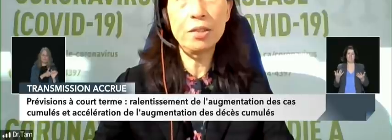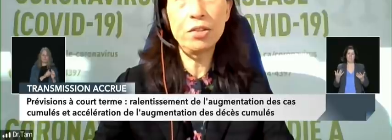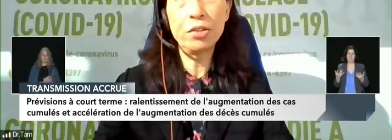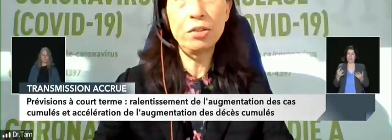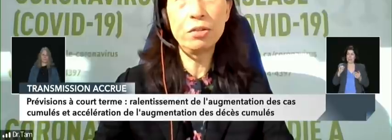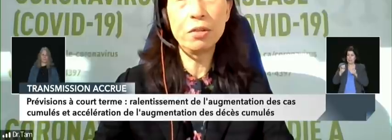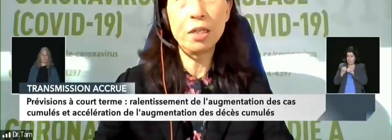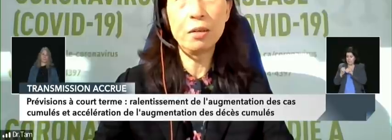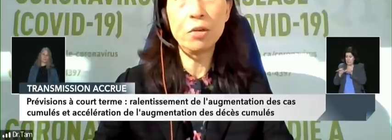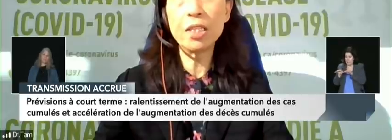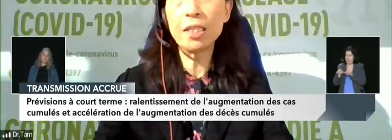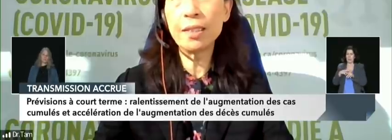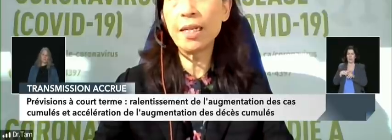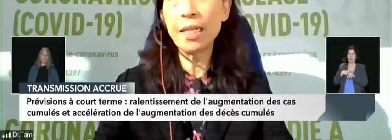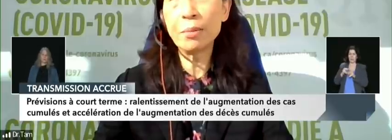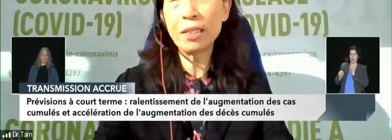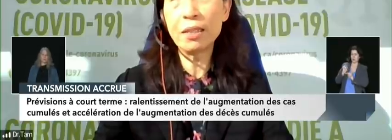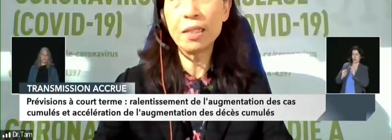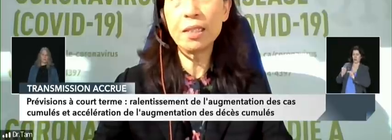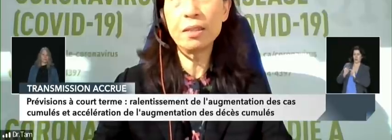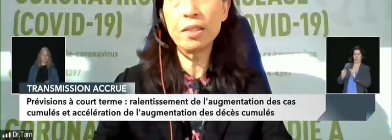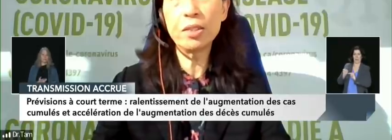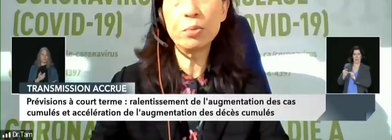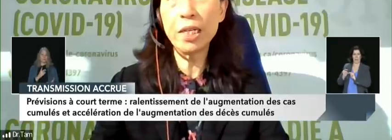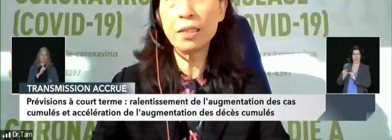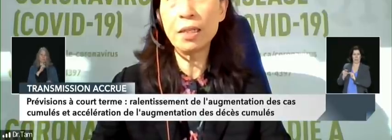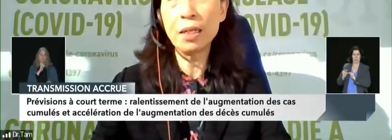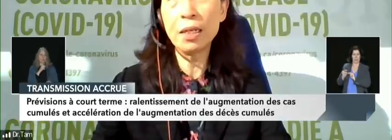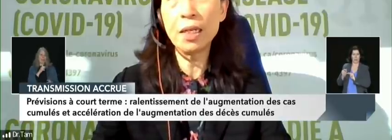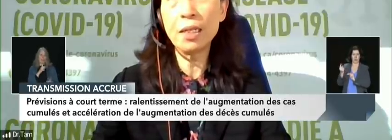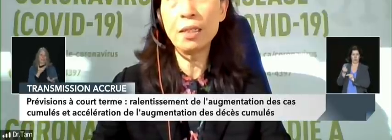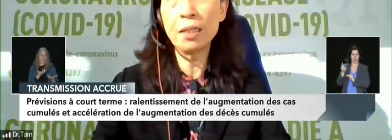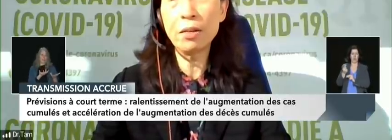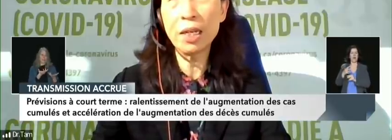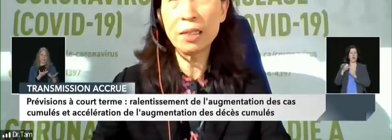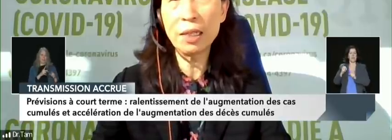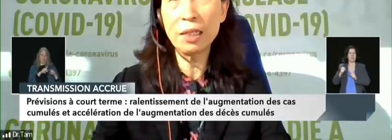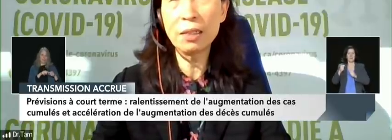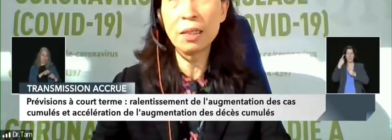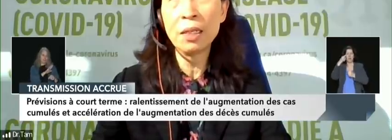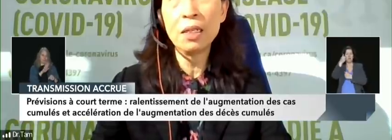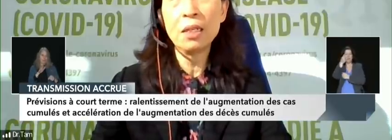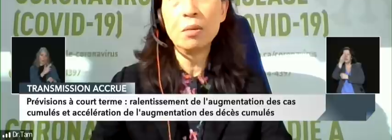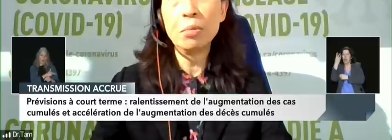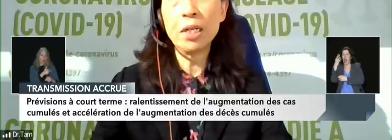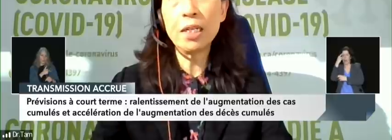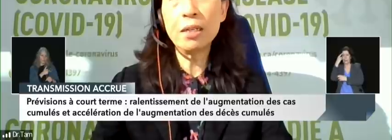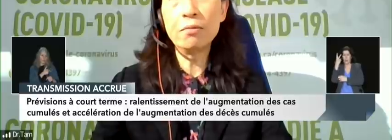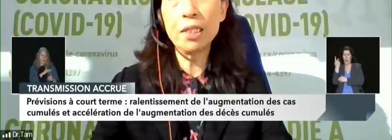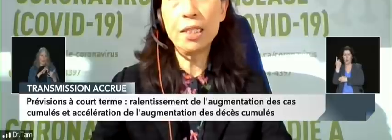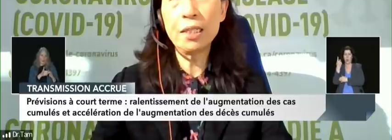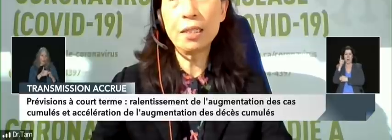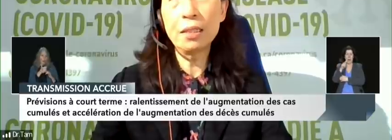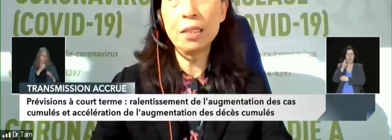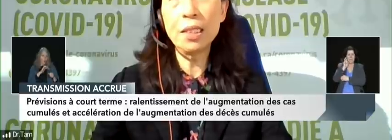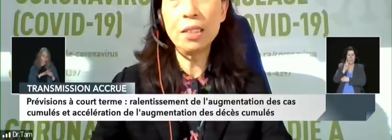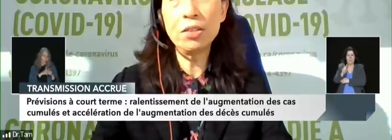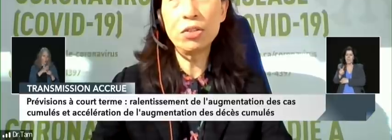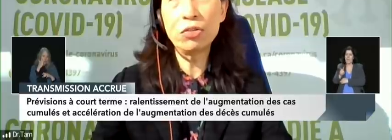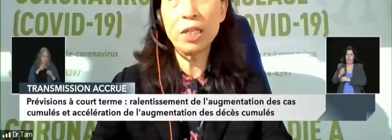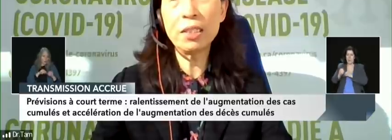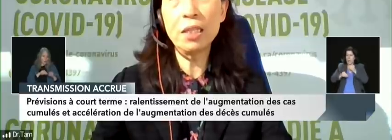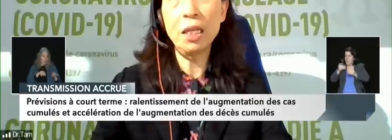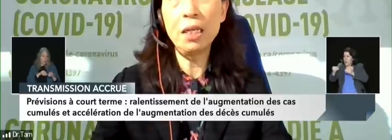as to what the dynamics are in terms of the spread in healthcare settings but it really does